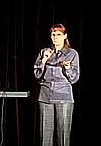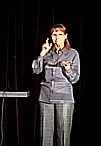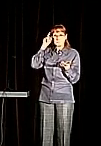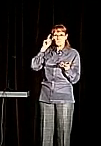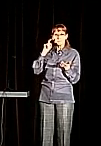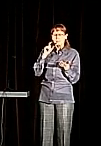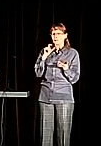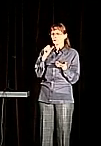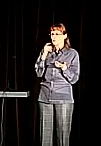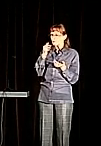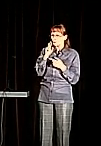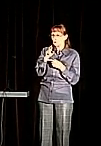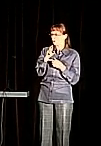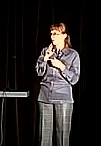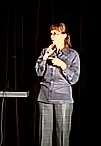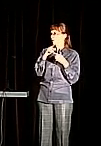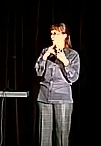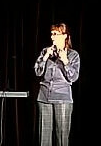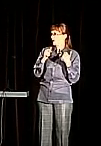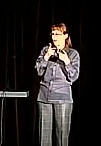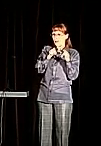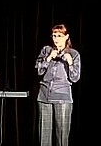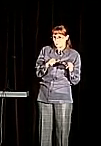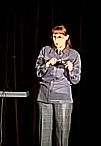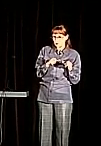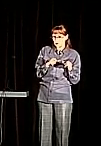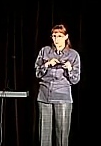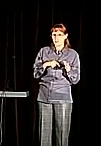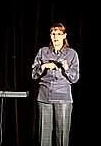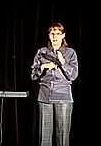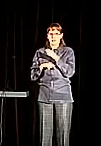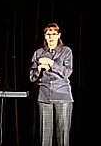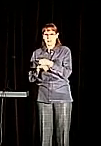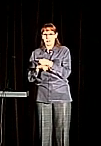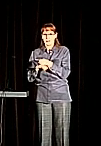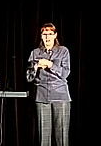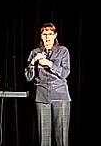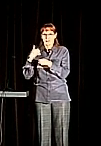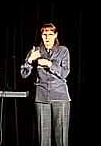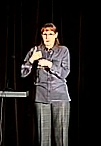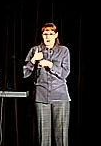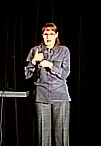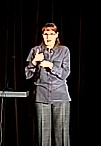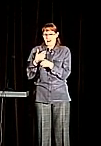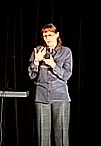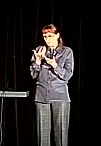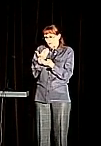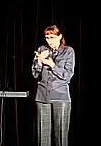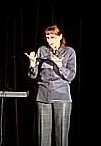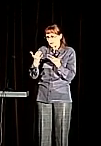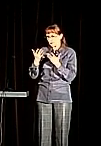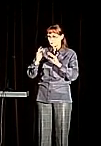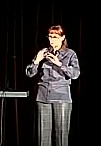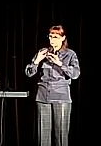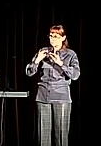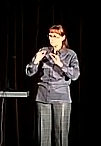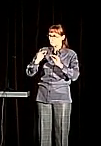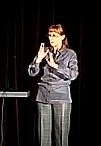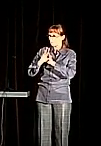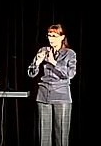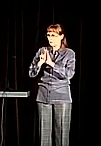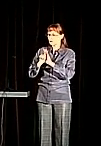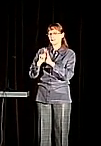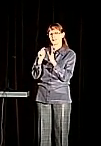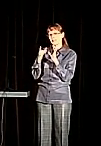having interpreters or closed captioning. It's a major limitation towards career advancement.